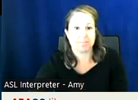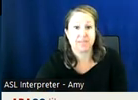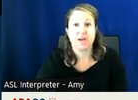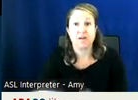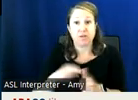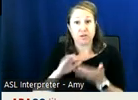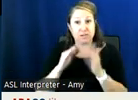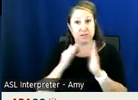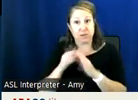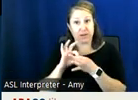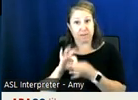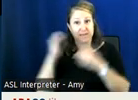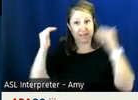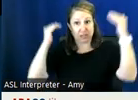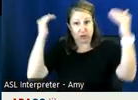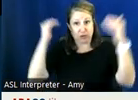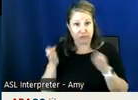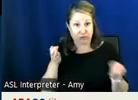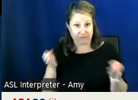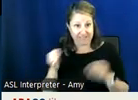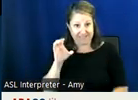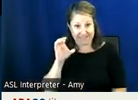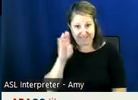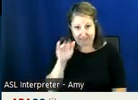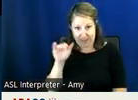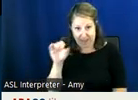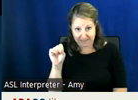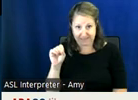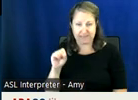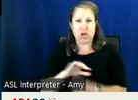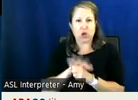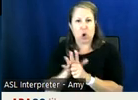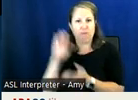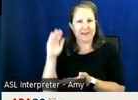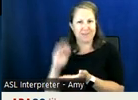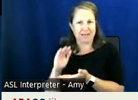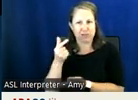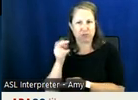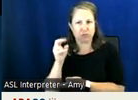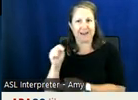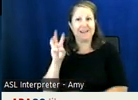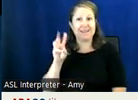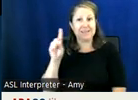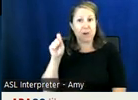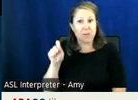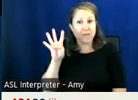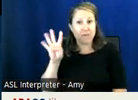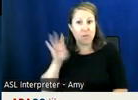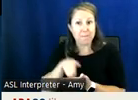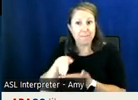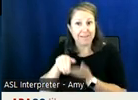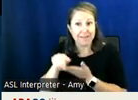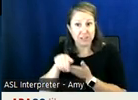so our cbas covid mitigation grants um we have received 61.4 million dollars